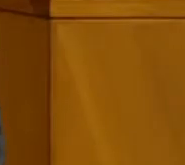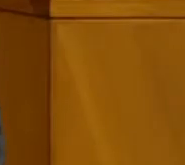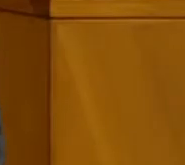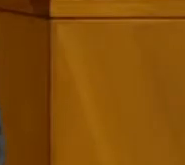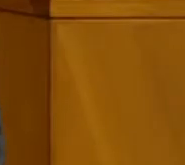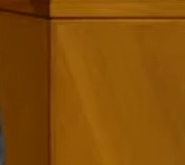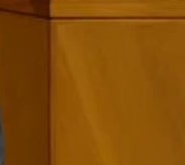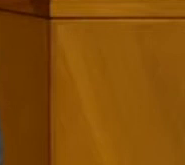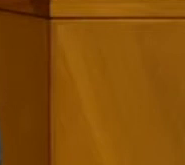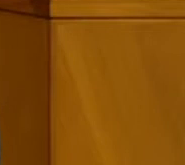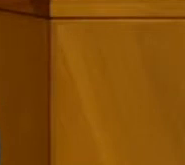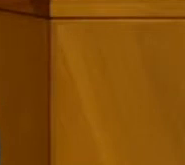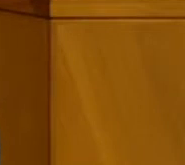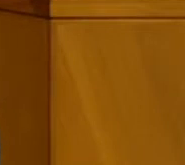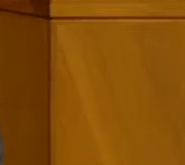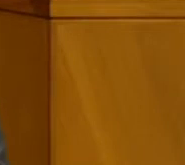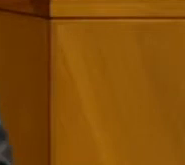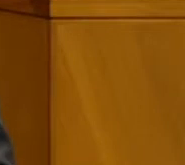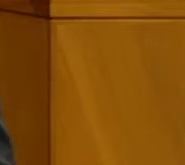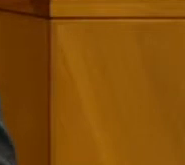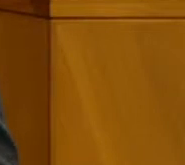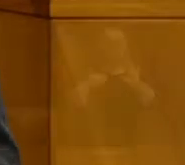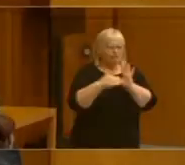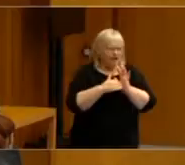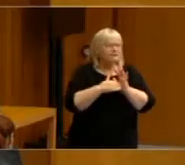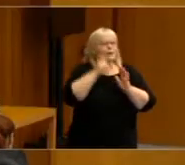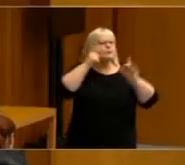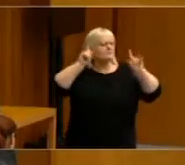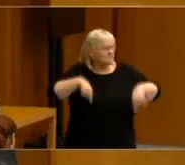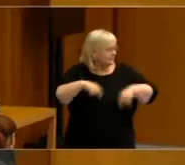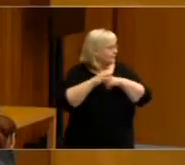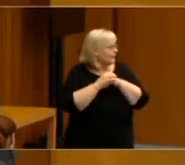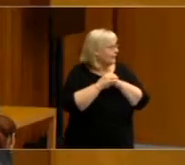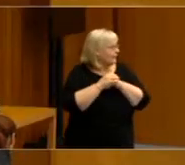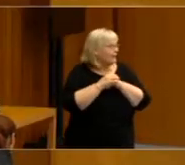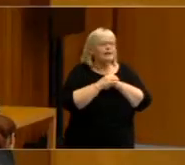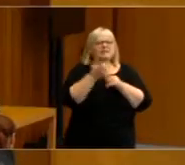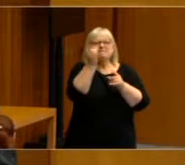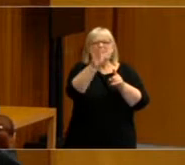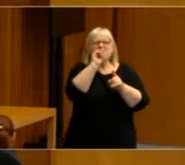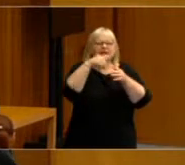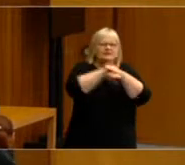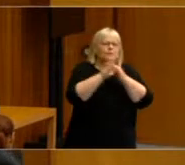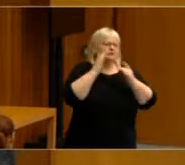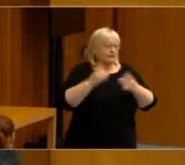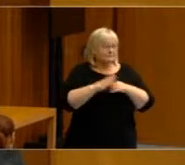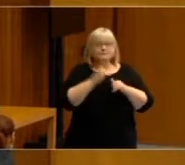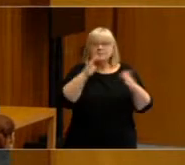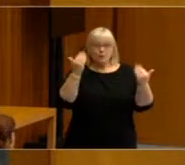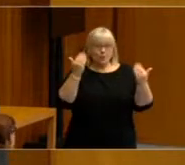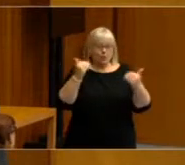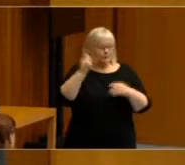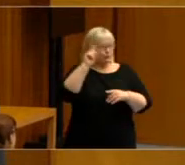guests to come into the audience but we'll get things going and they'll wander in when they arrive. Welcome to